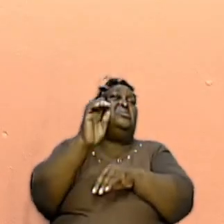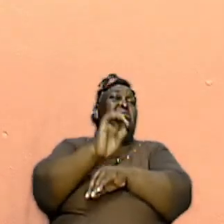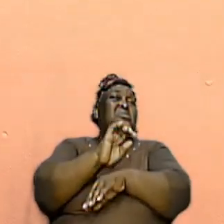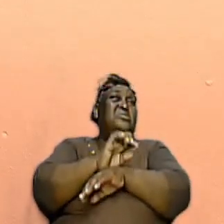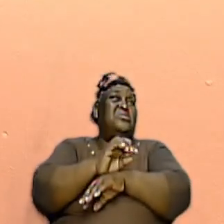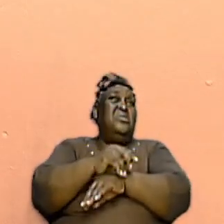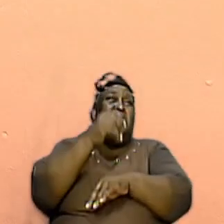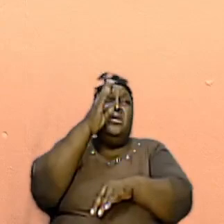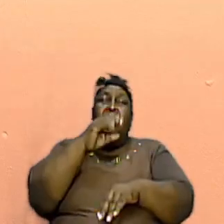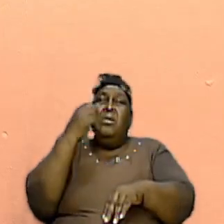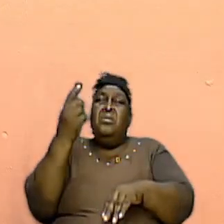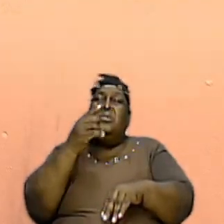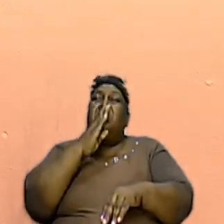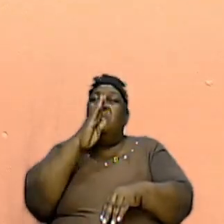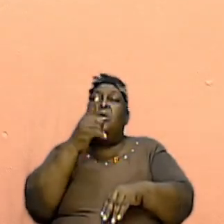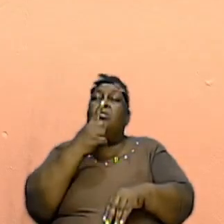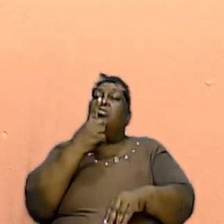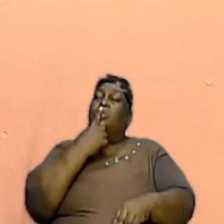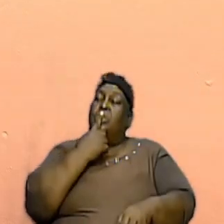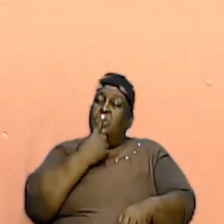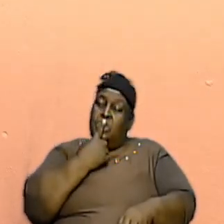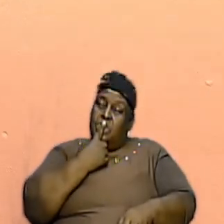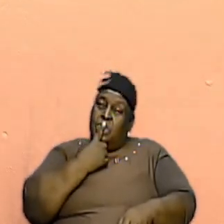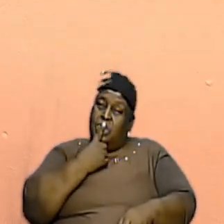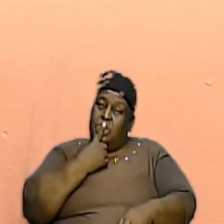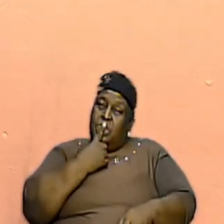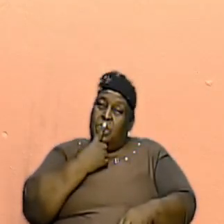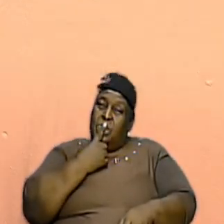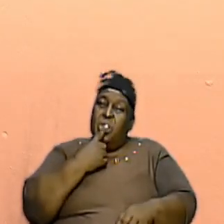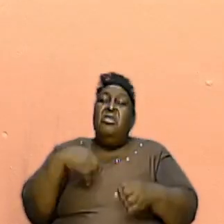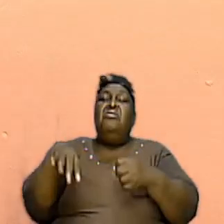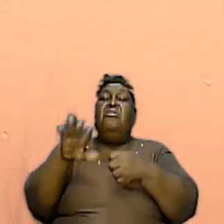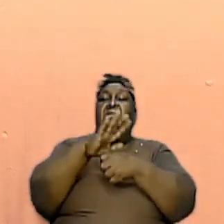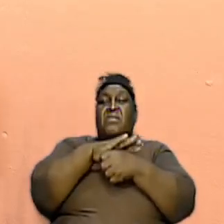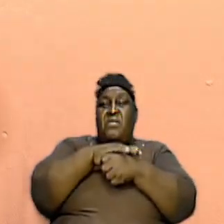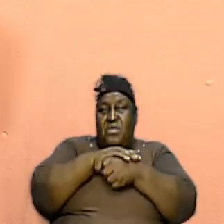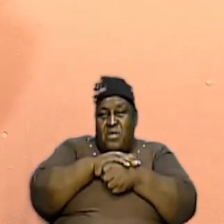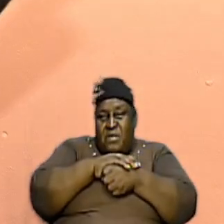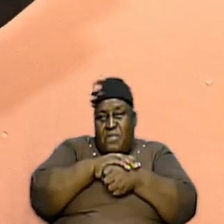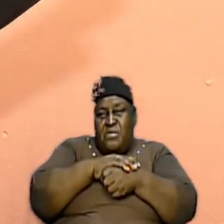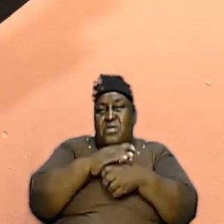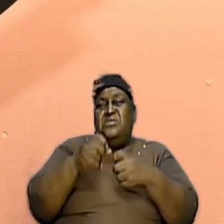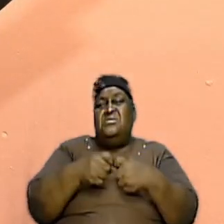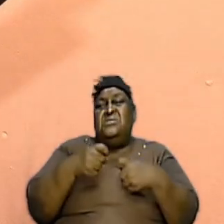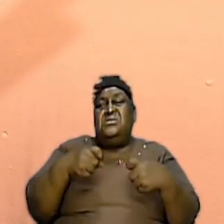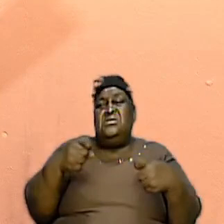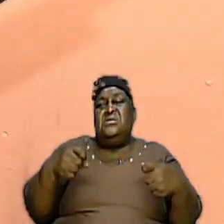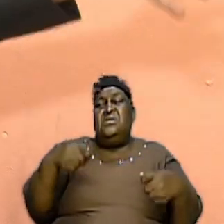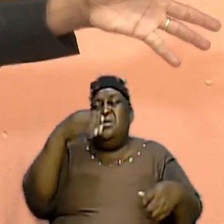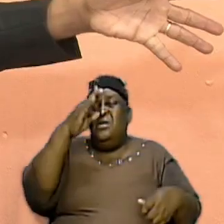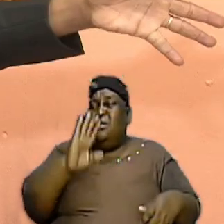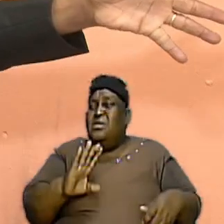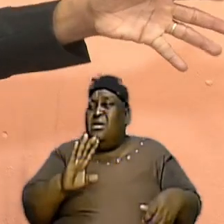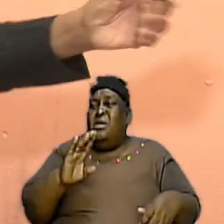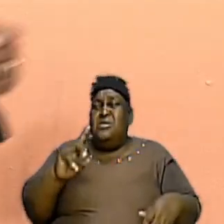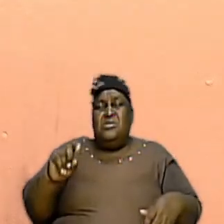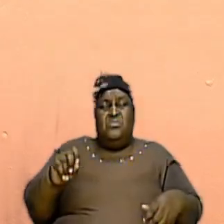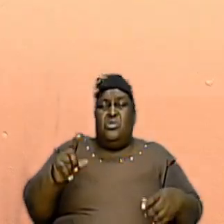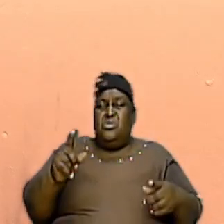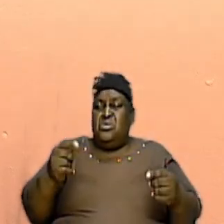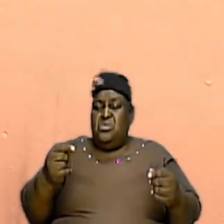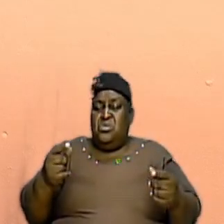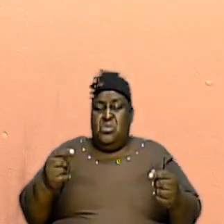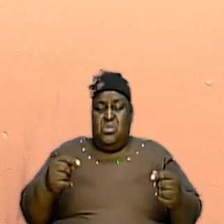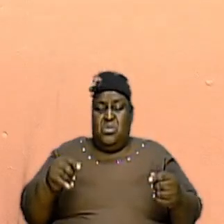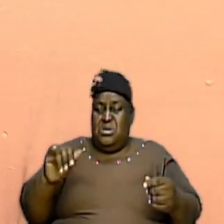is going to just you know whatever we do is going to cover our sins and God has been doing that from in Old Testament times